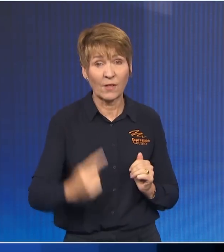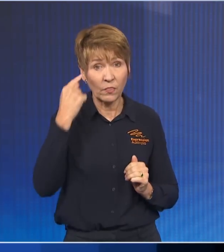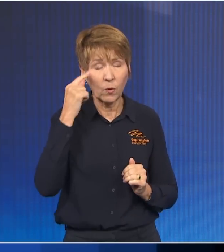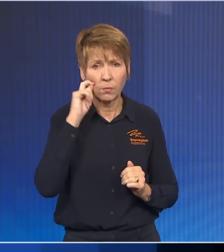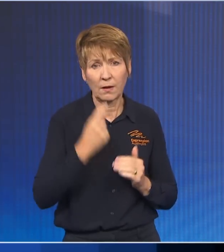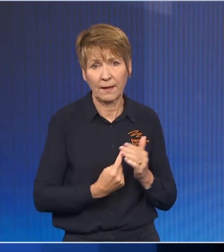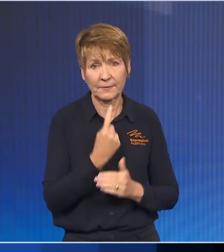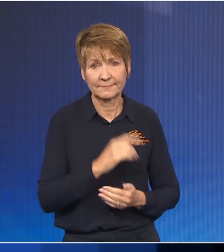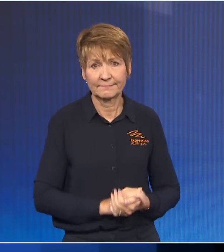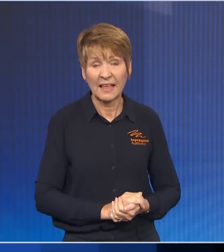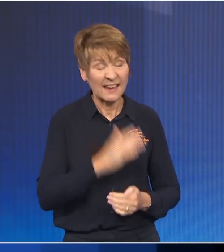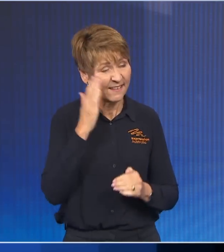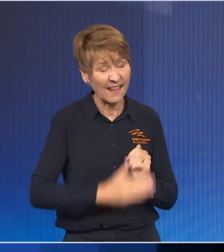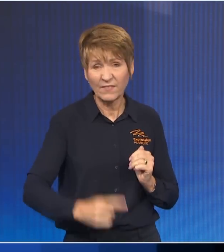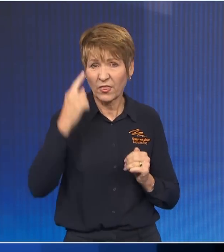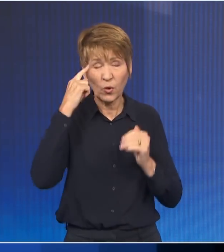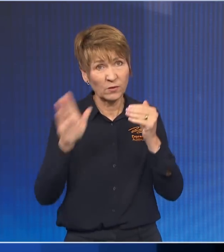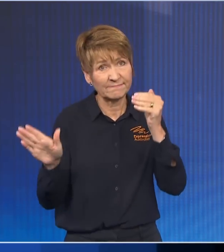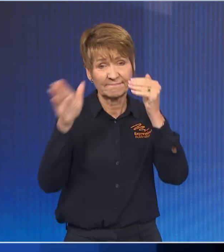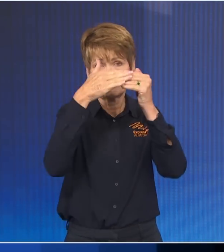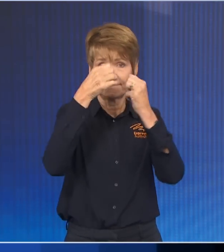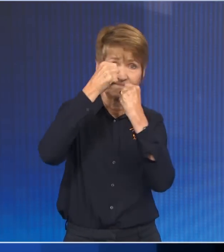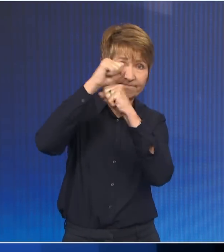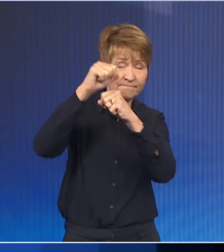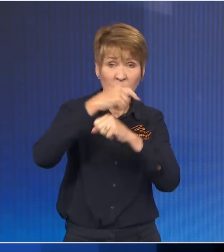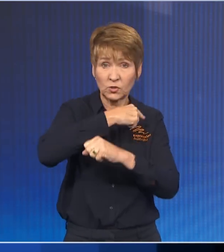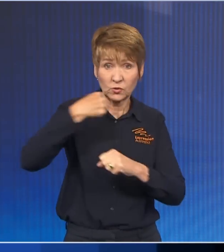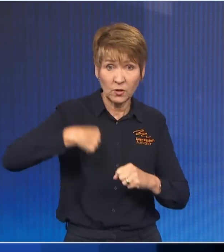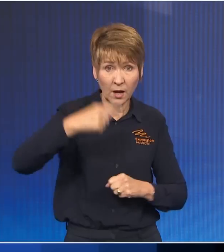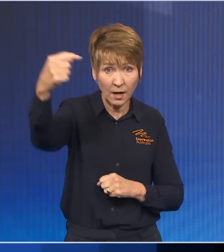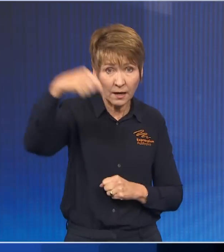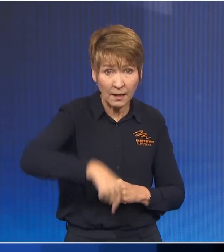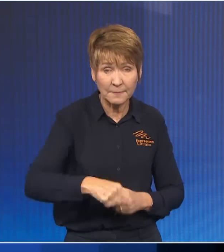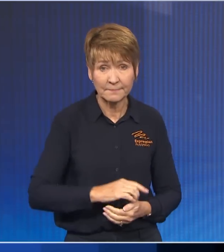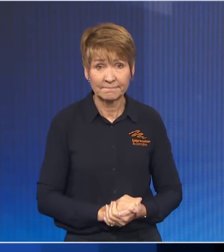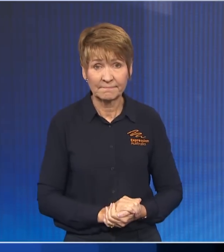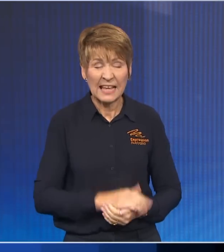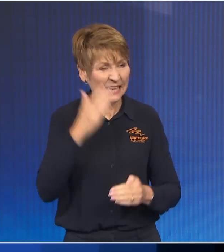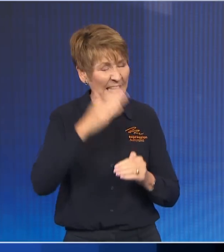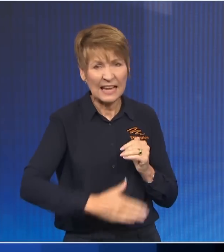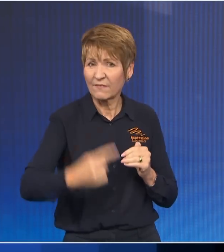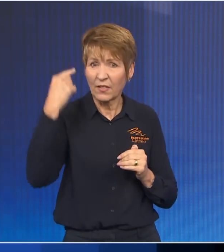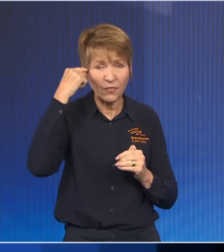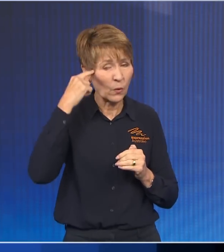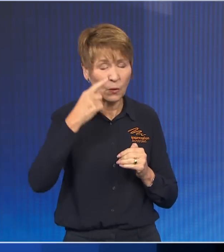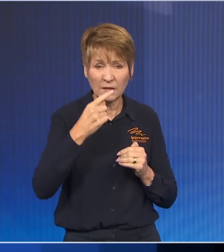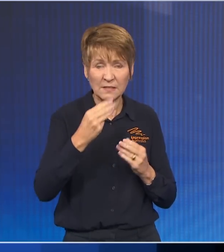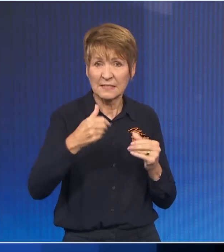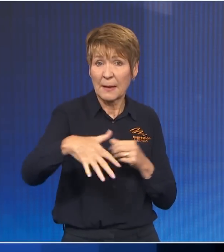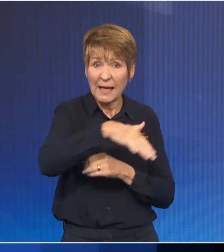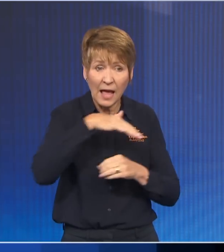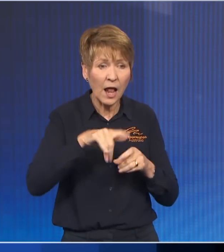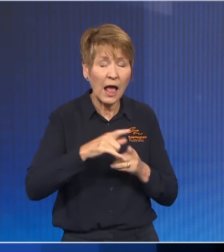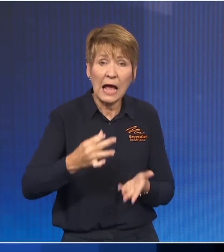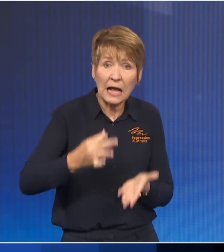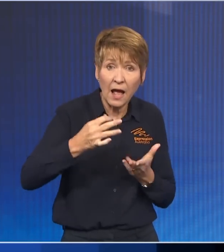parts of the economy. But that was